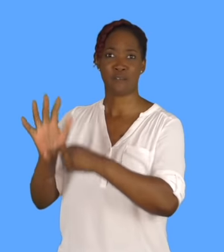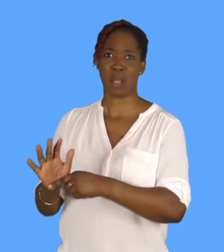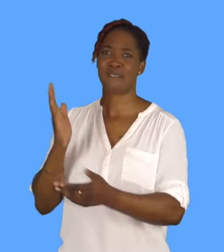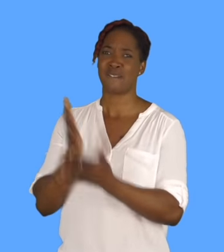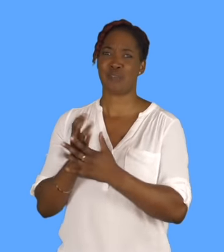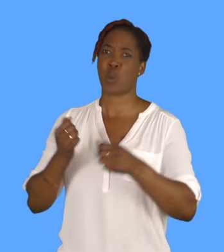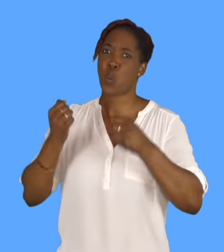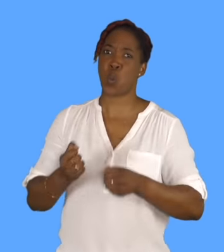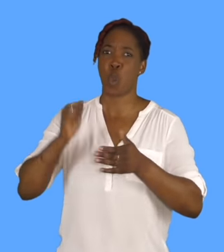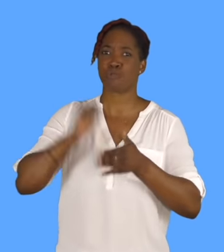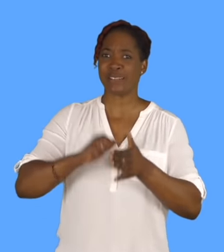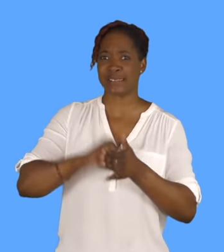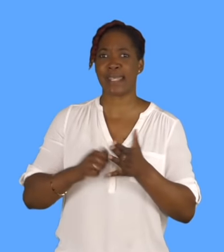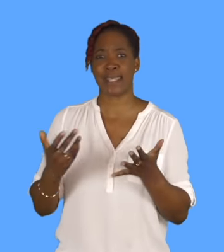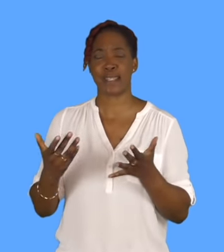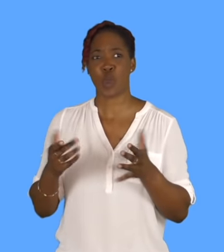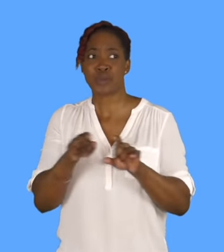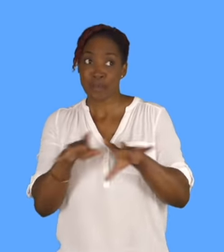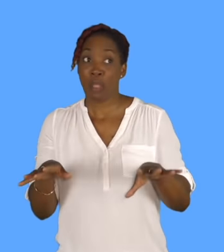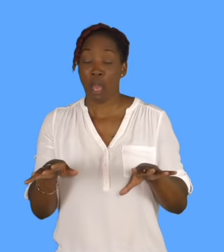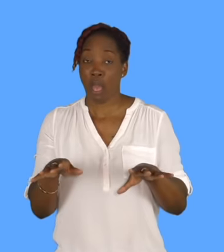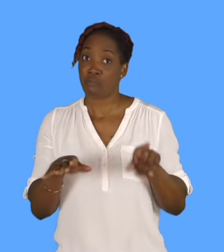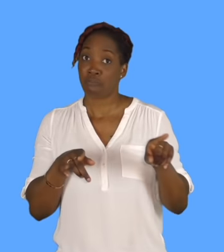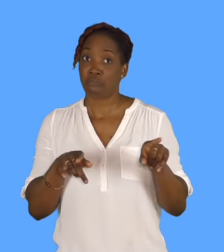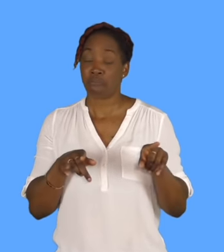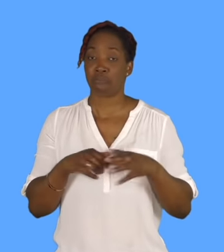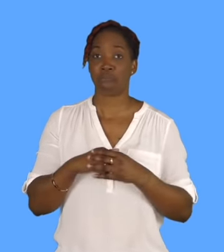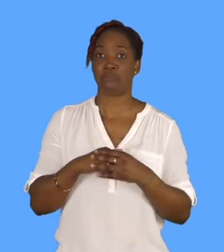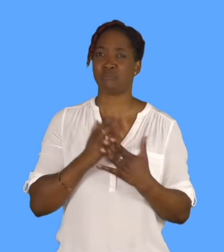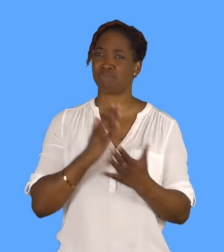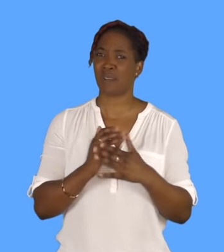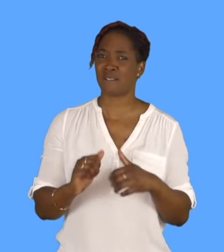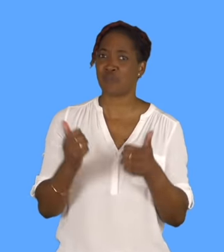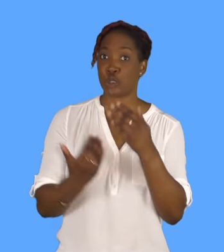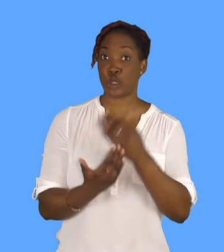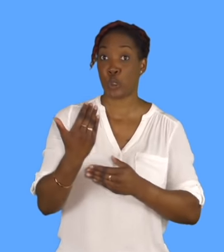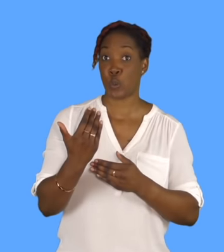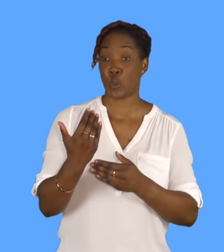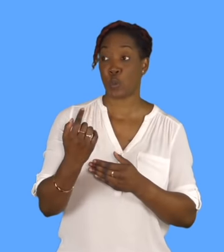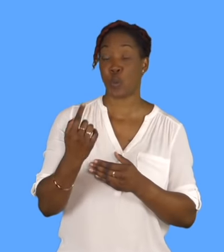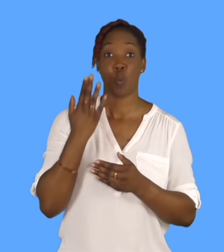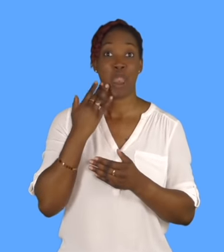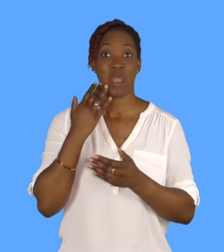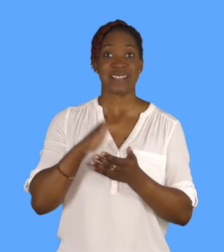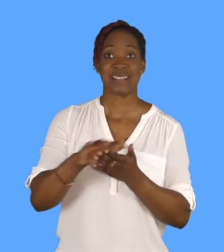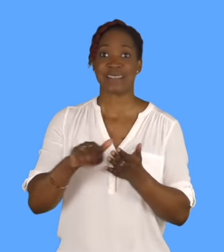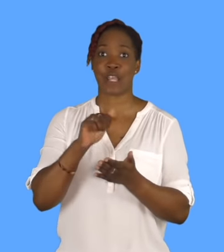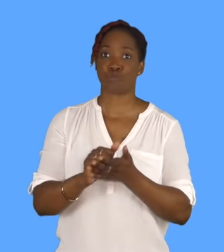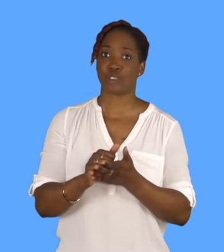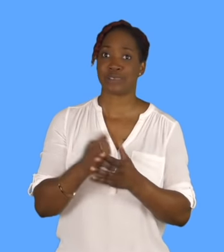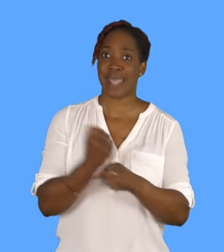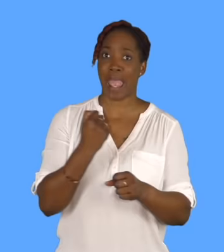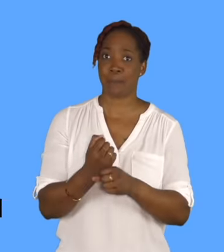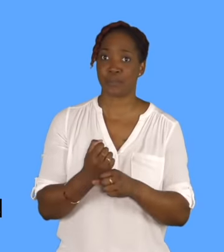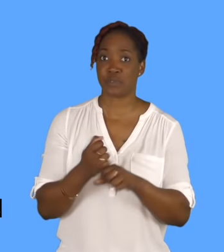I mean, it was a very new thing when Sacred Games came and came out, and even Ghoul, this other series that I did, came at the same